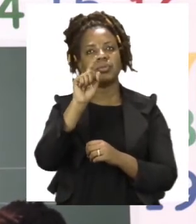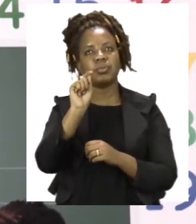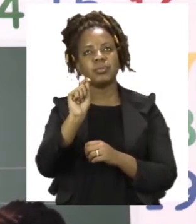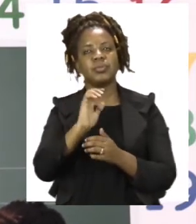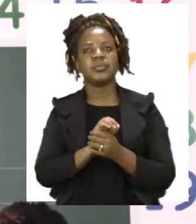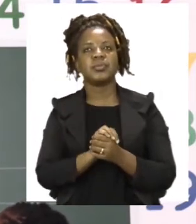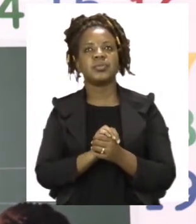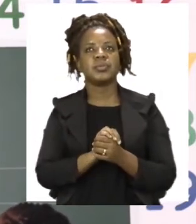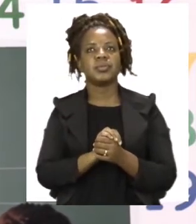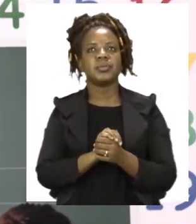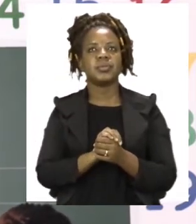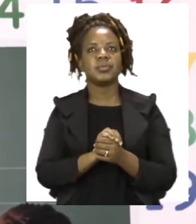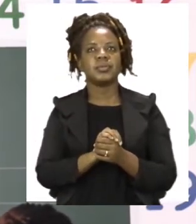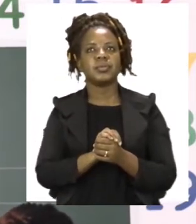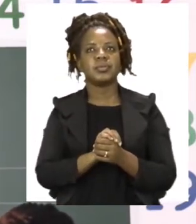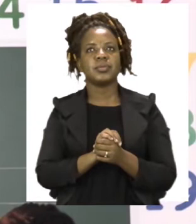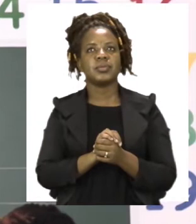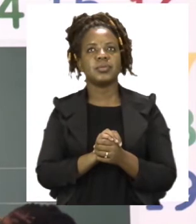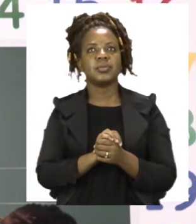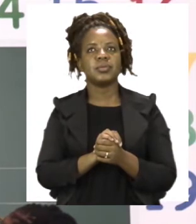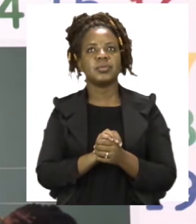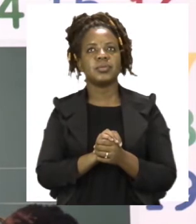or adult.